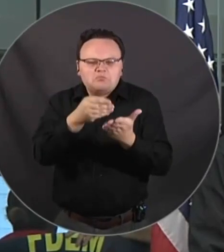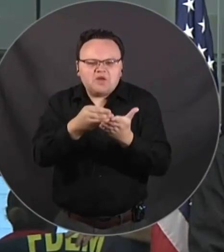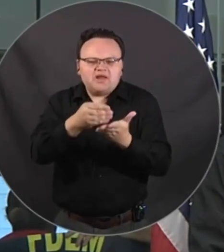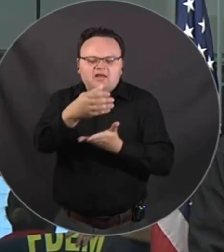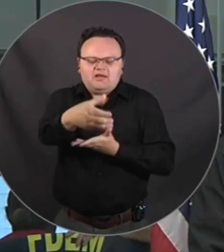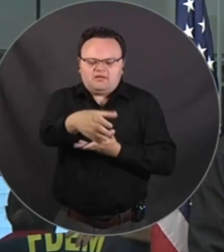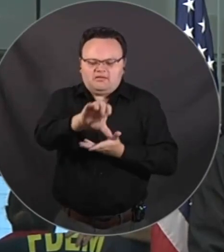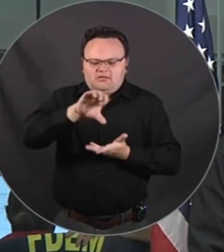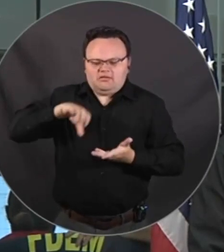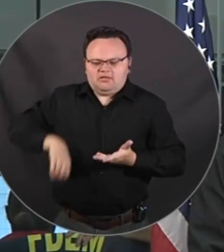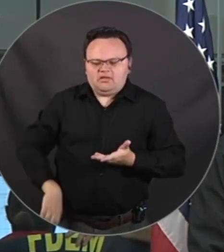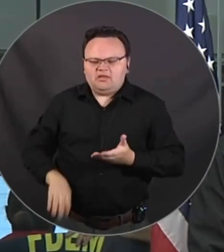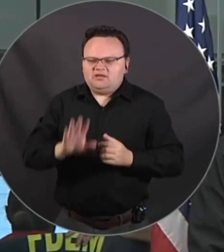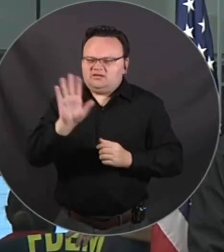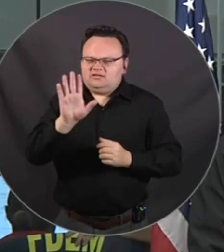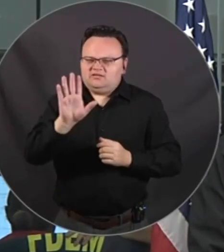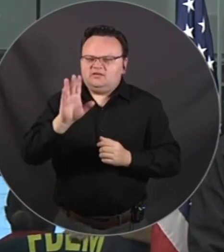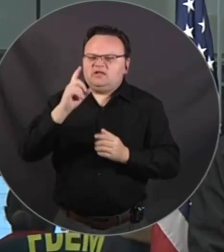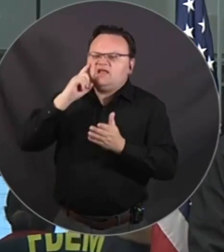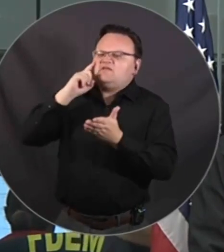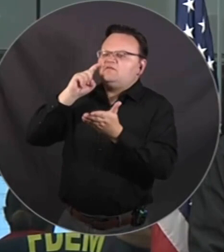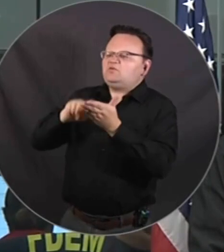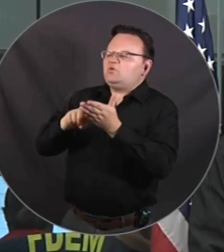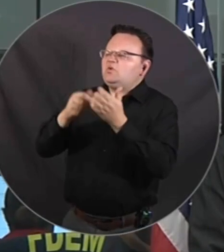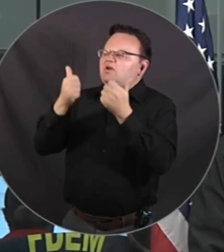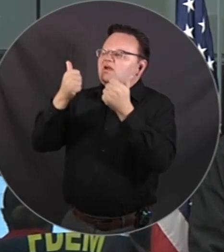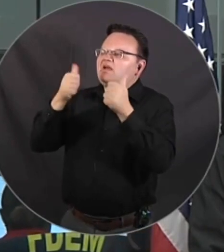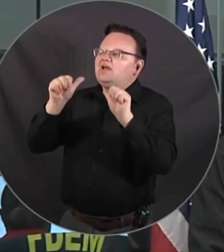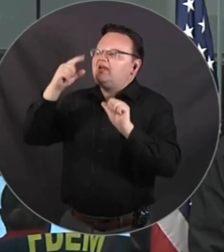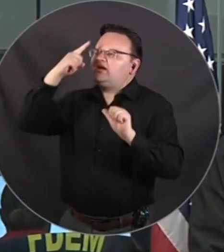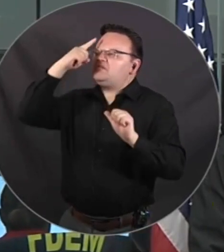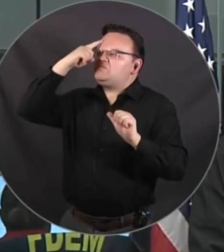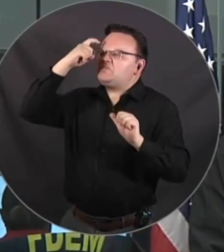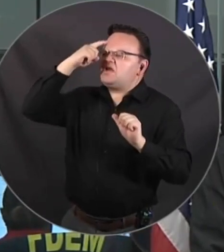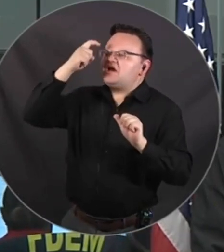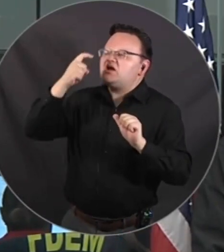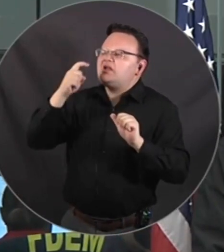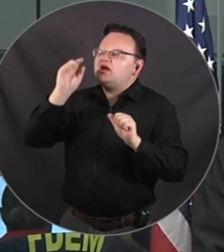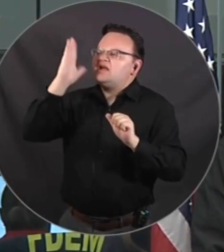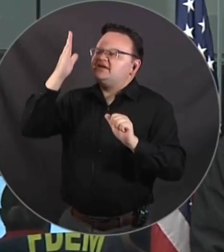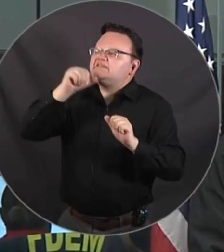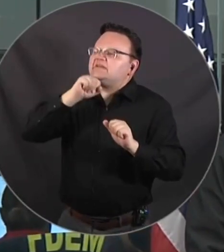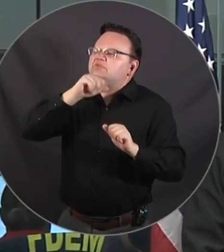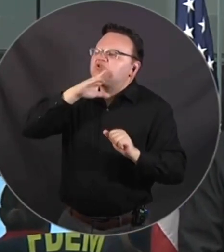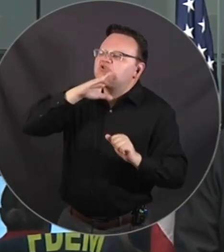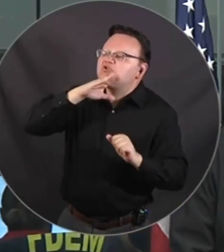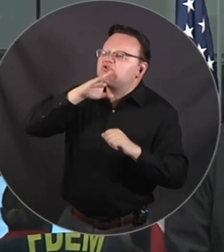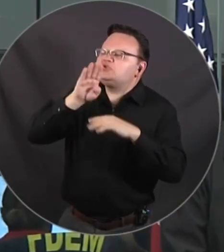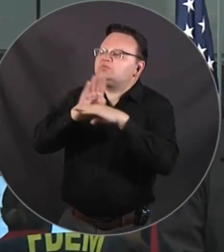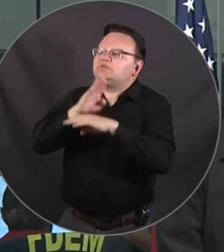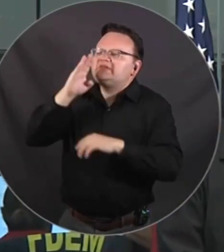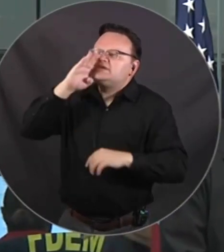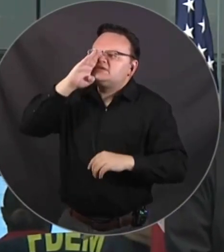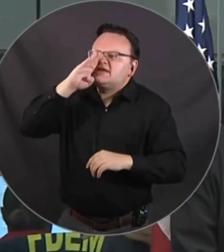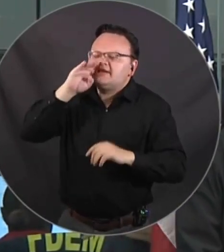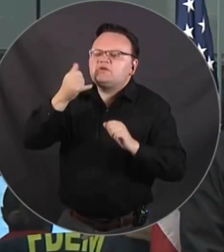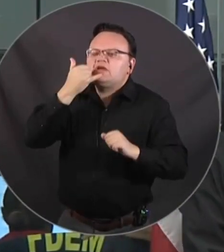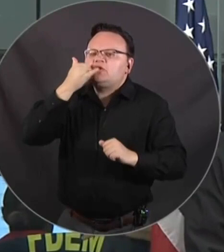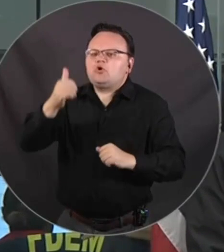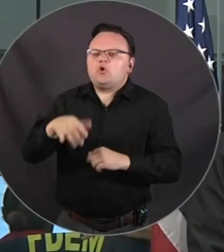report any suspicious activity or price gouging to the attorney general's office. Please do that. That number is 1